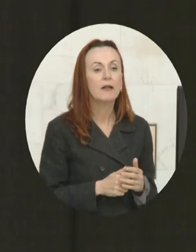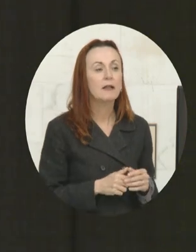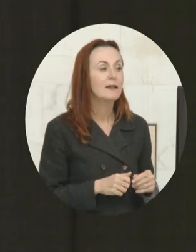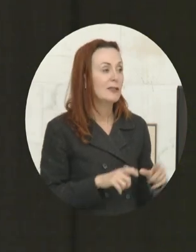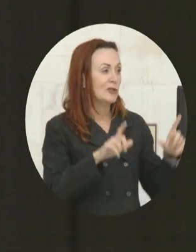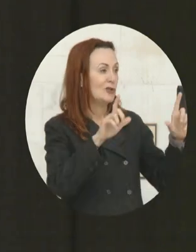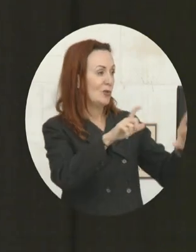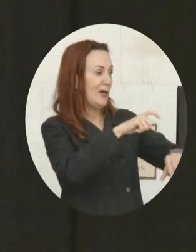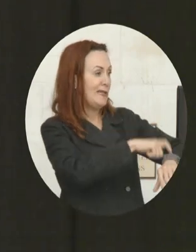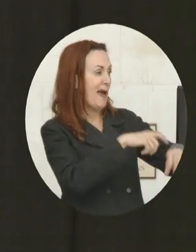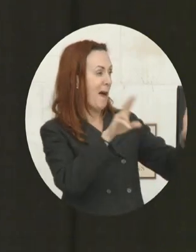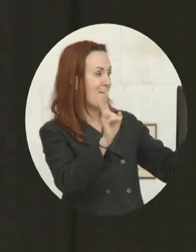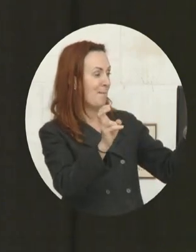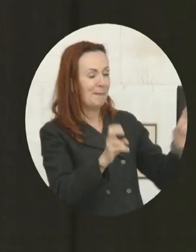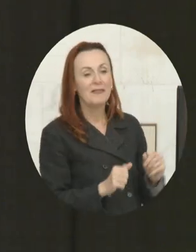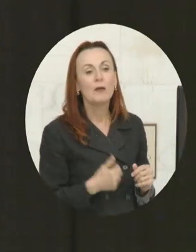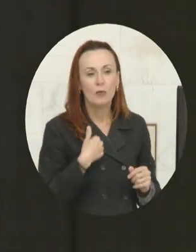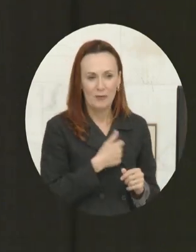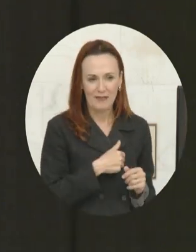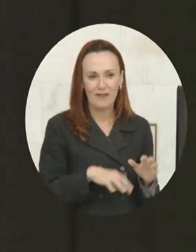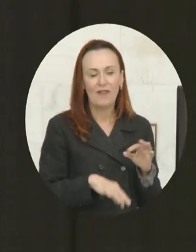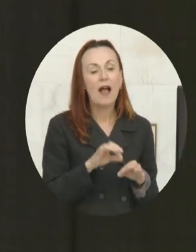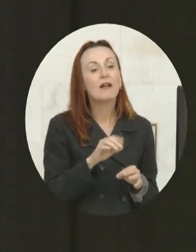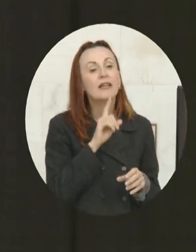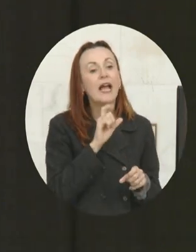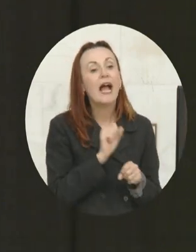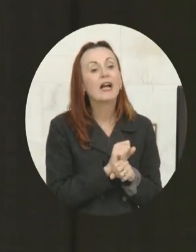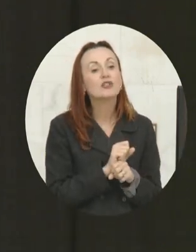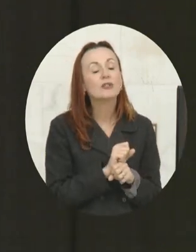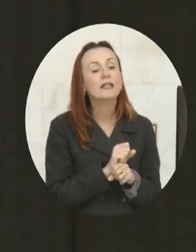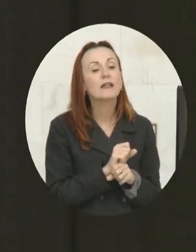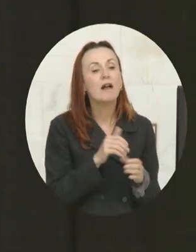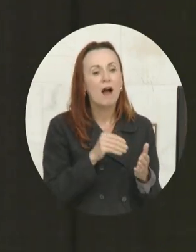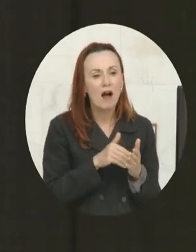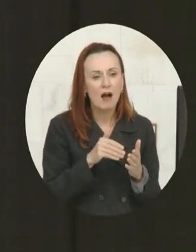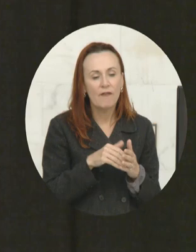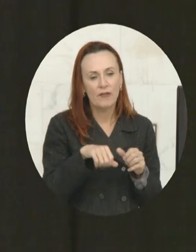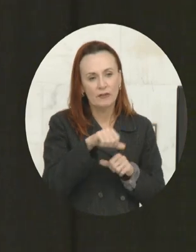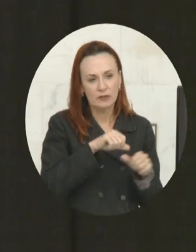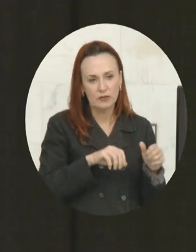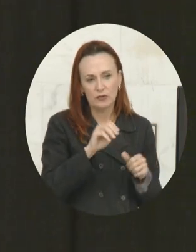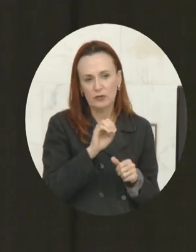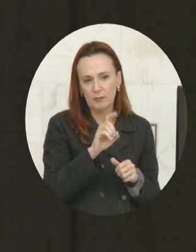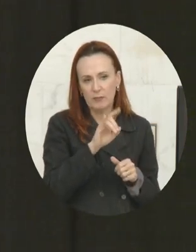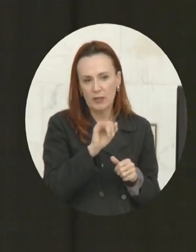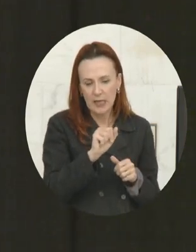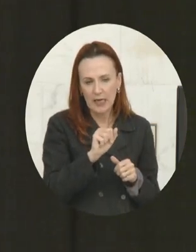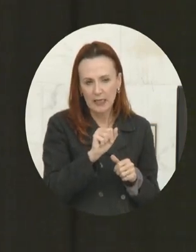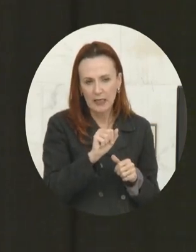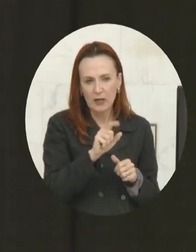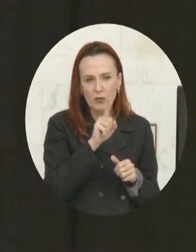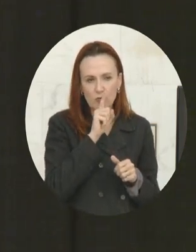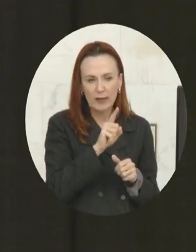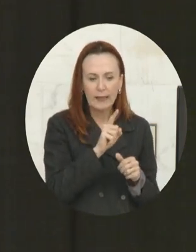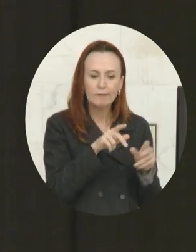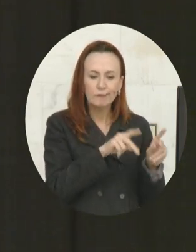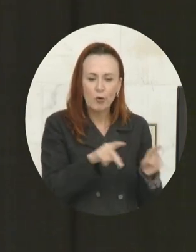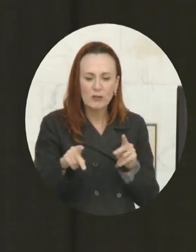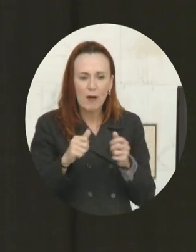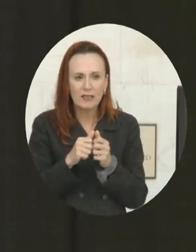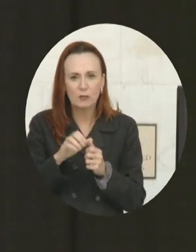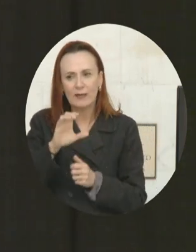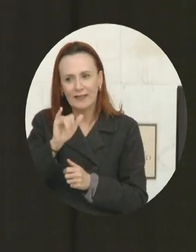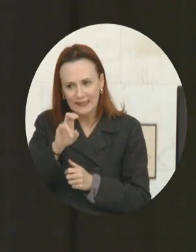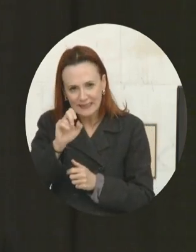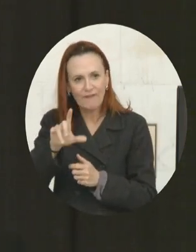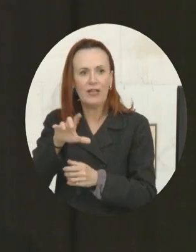side thing on this. We found actually, oftentimes nowadays, social media use corresponds with civic engagement. It sounds weird, I know,